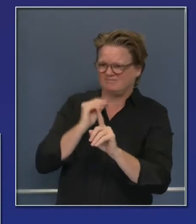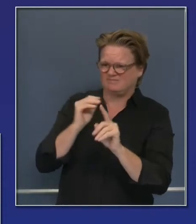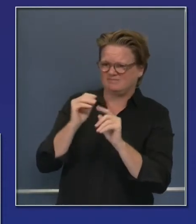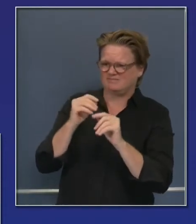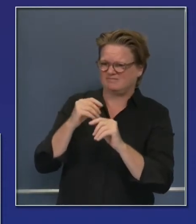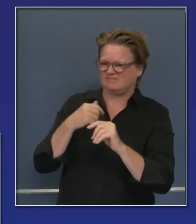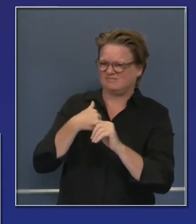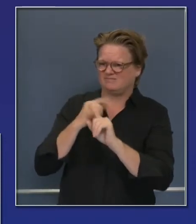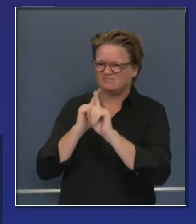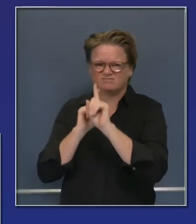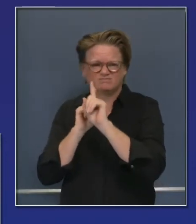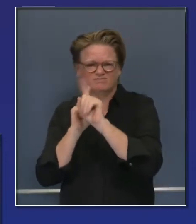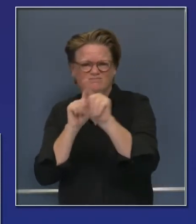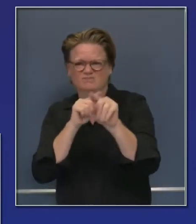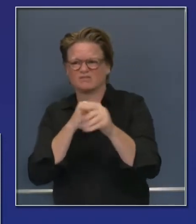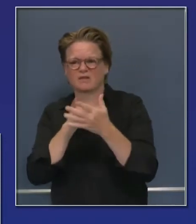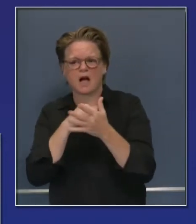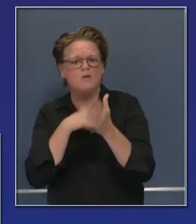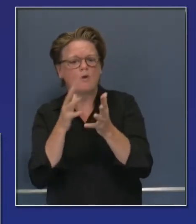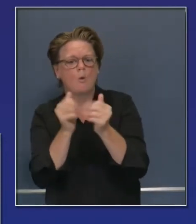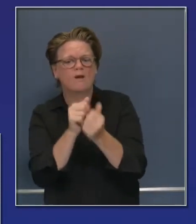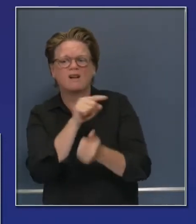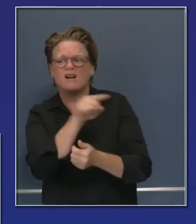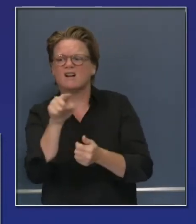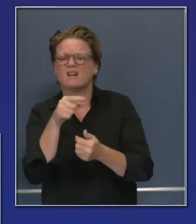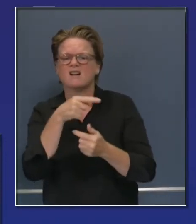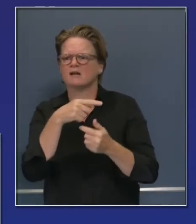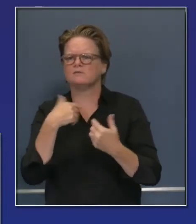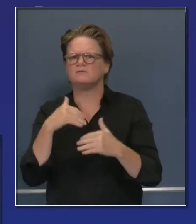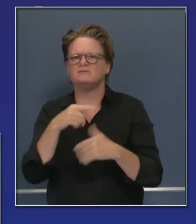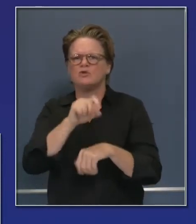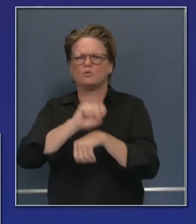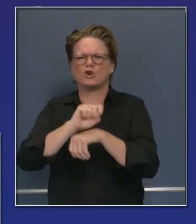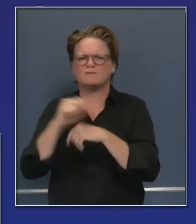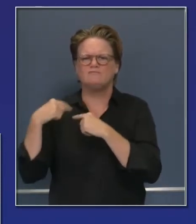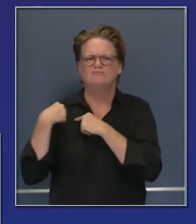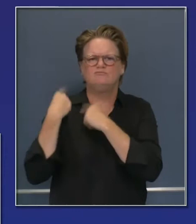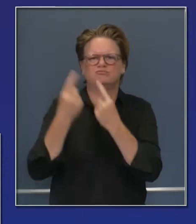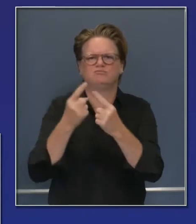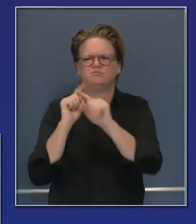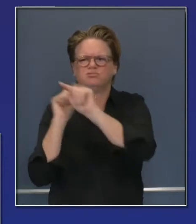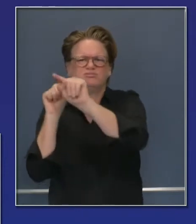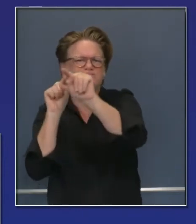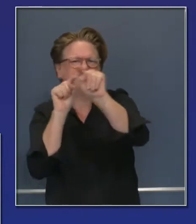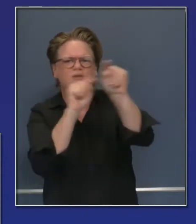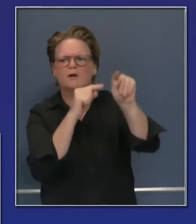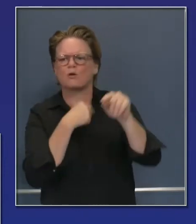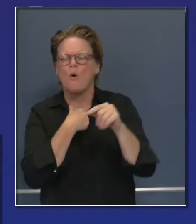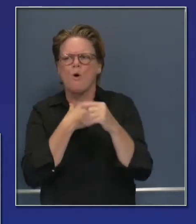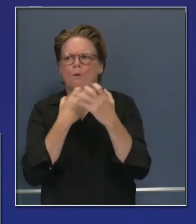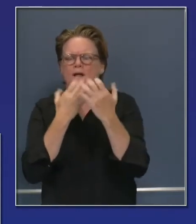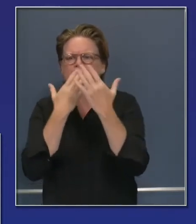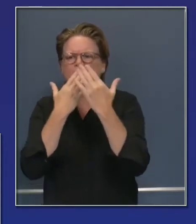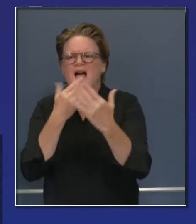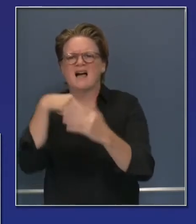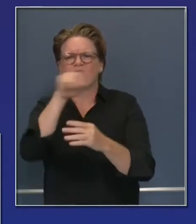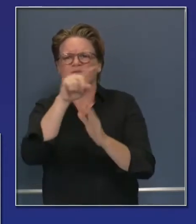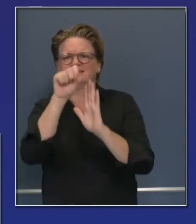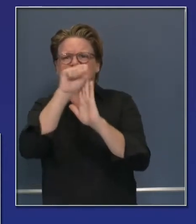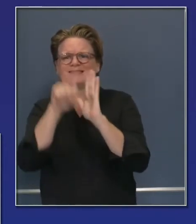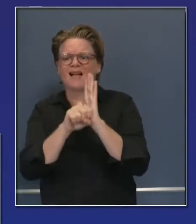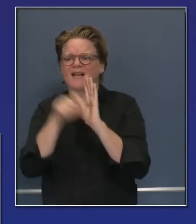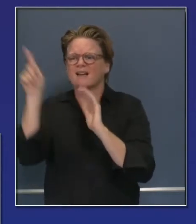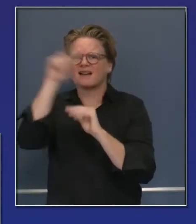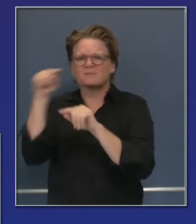and the mutual aid system as well as the benefits we've had from as far away as Kansas and Montana to the incredible support